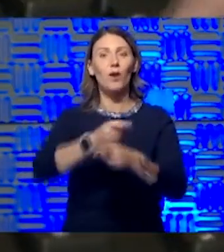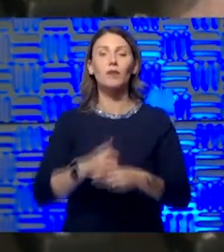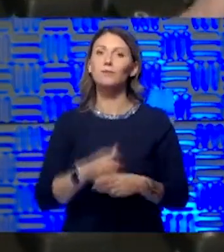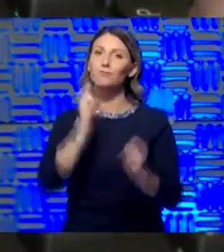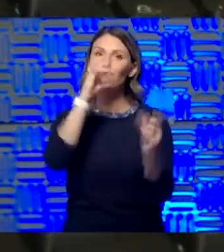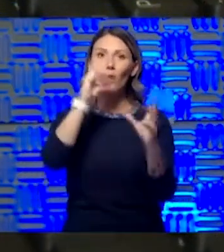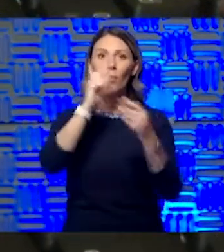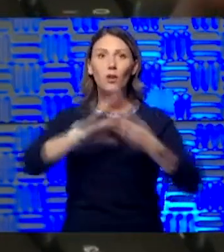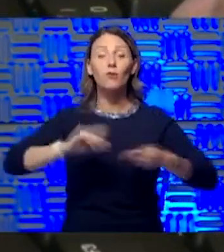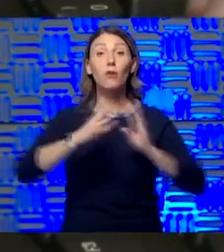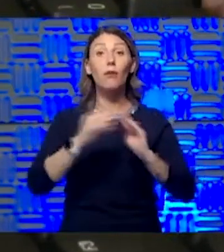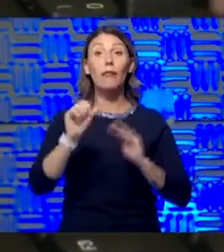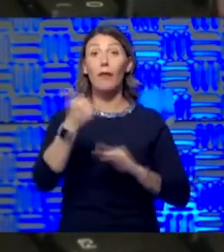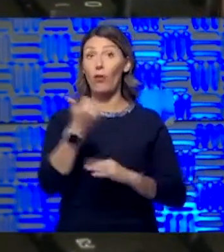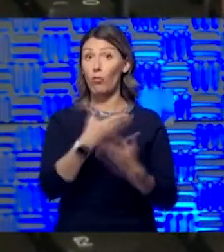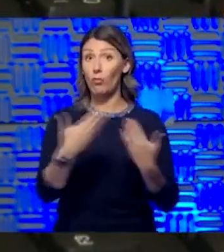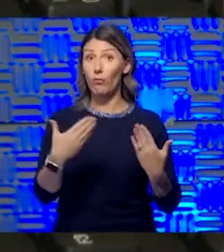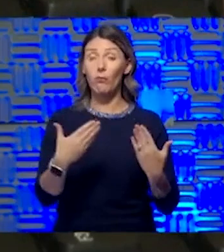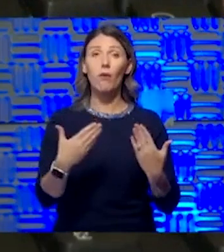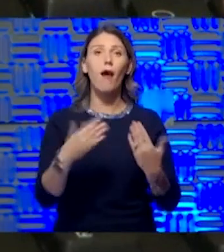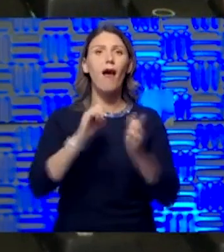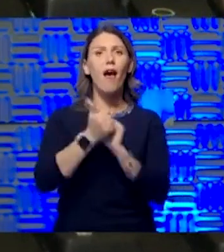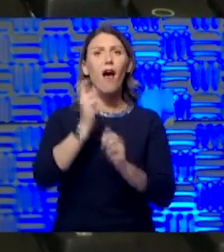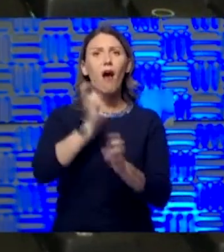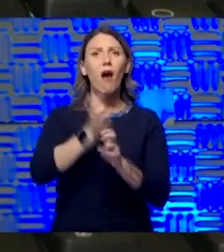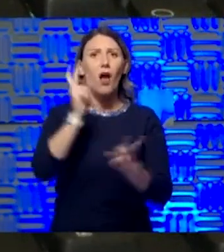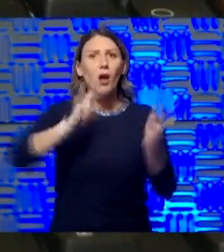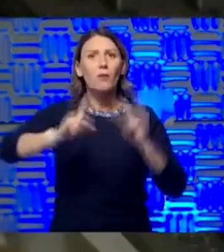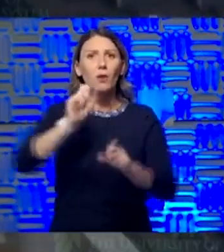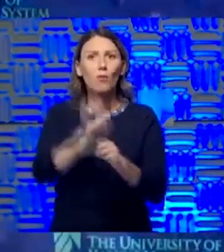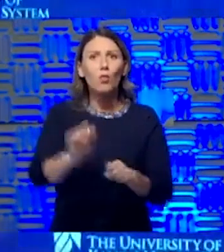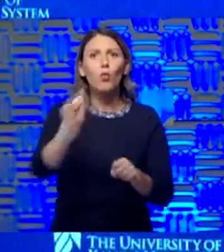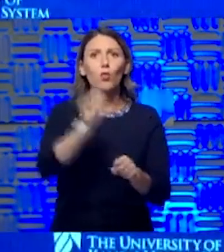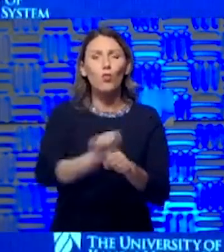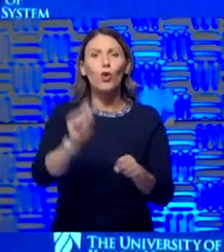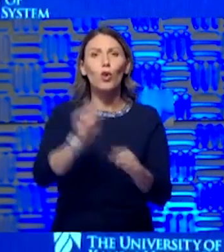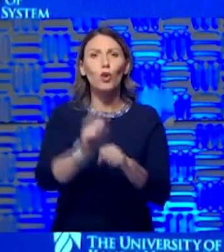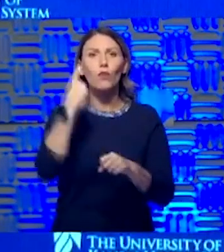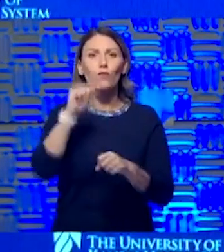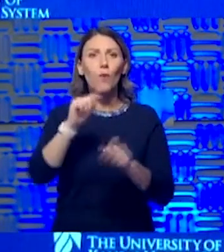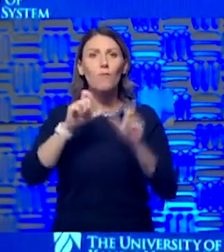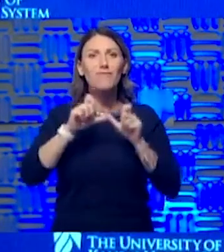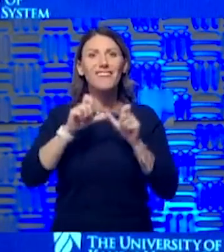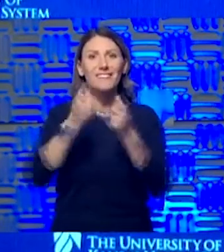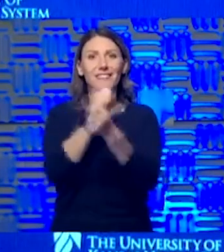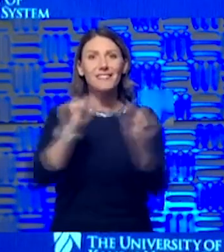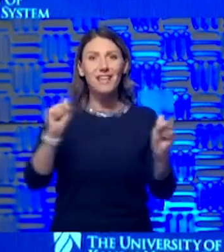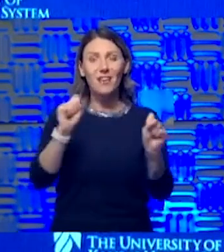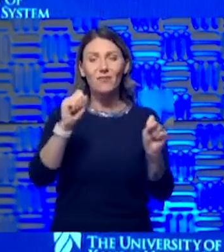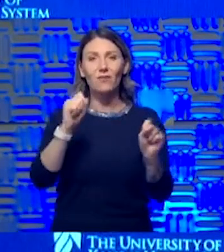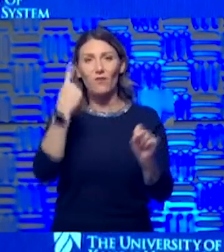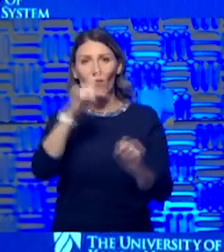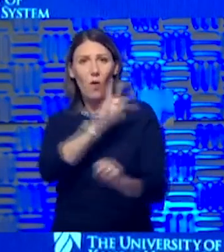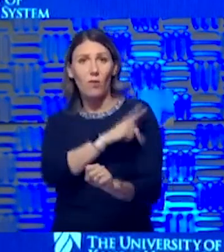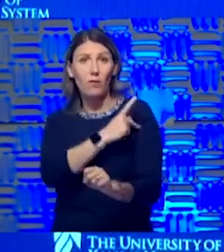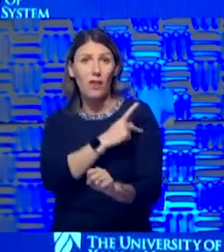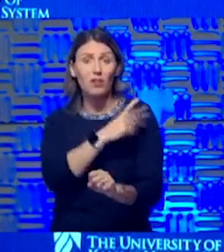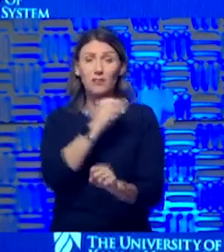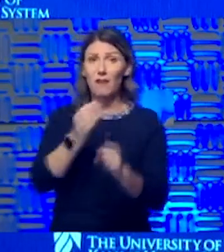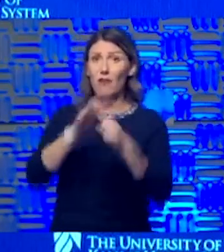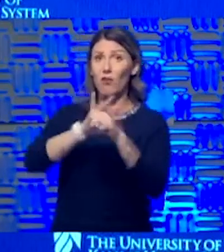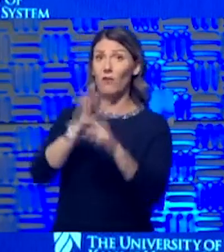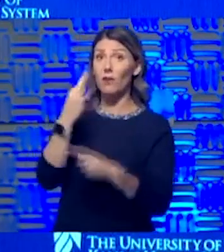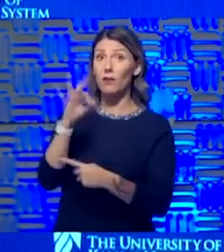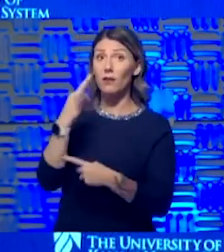The other remarkable thing, I think, is how hard people are working to make sure patients stay safe. And the thing about staying safe from COVID-19 is I think that's going to